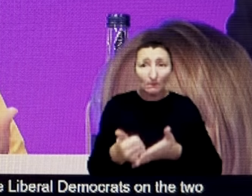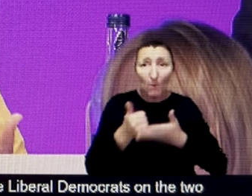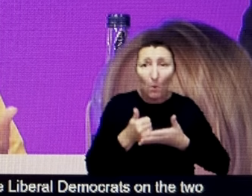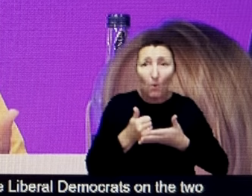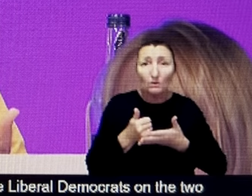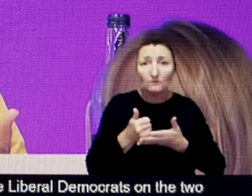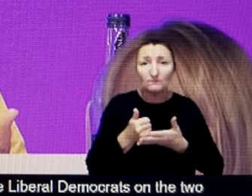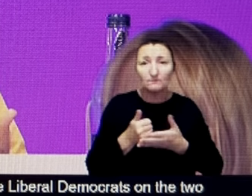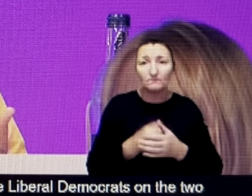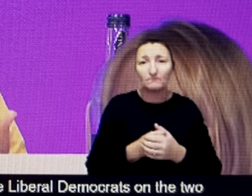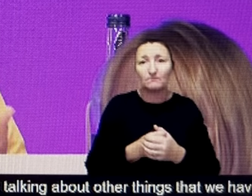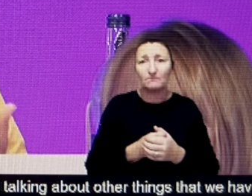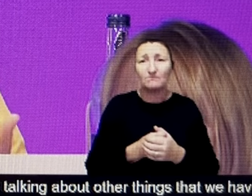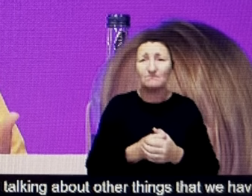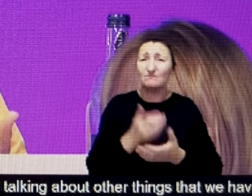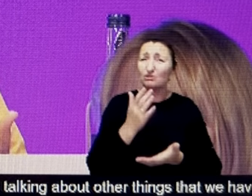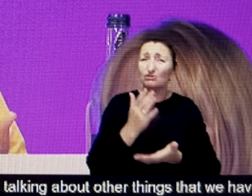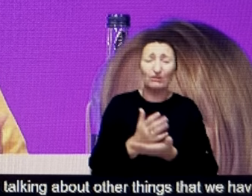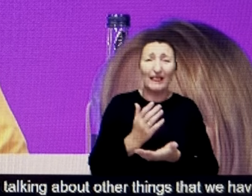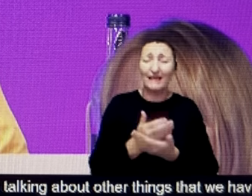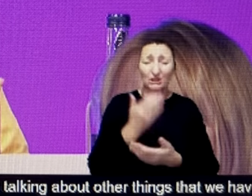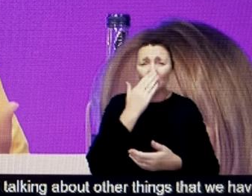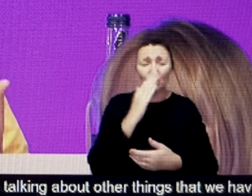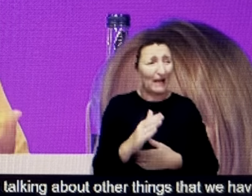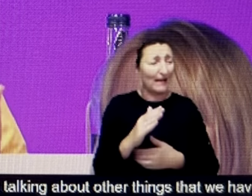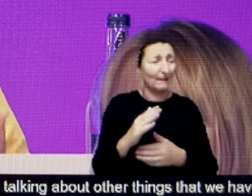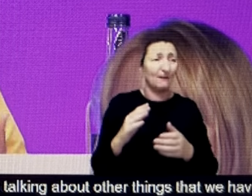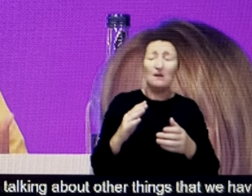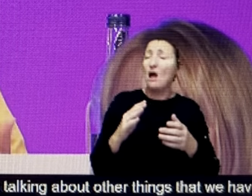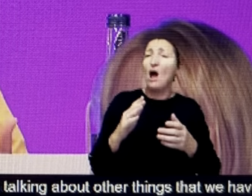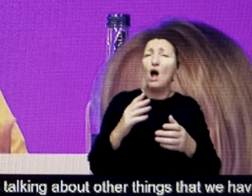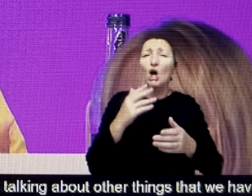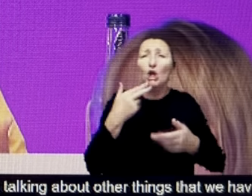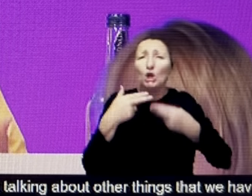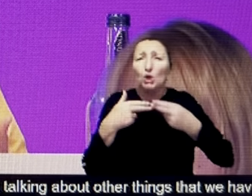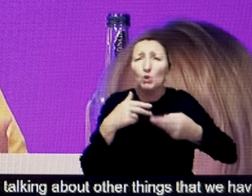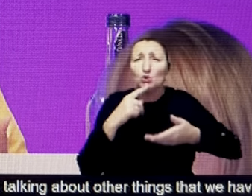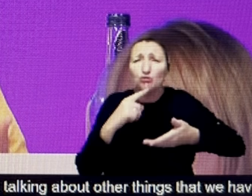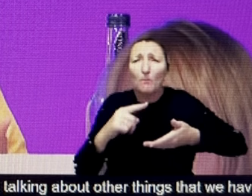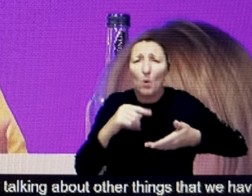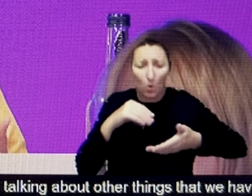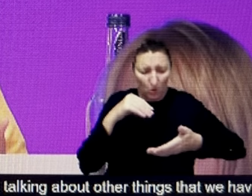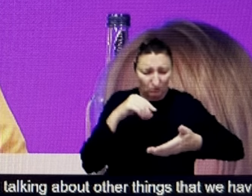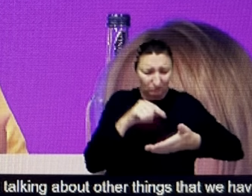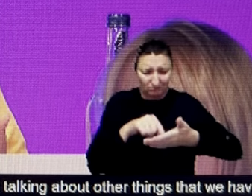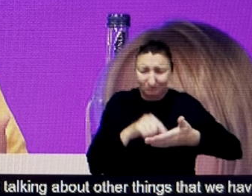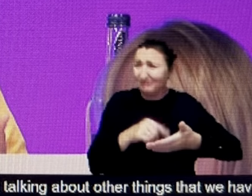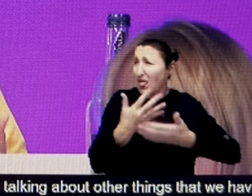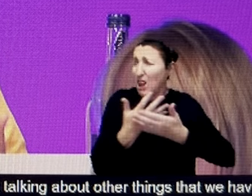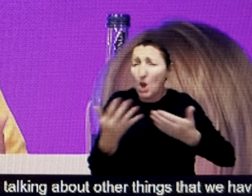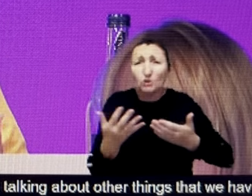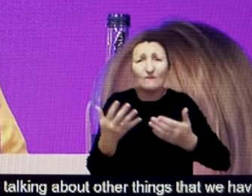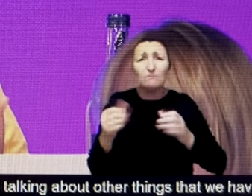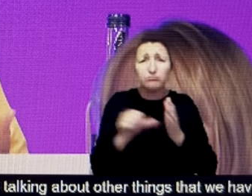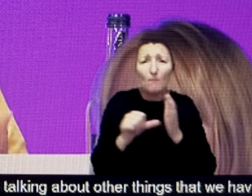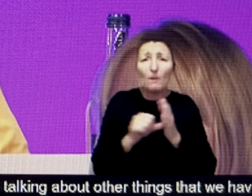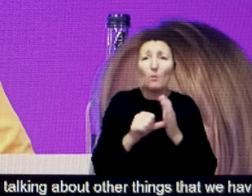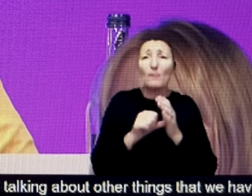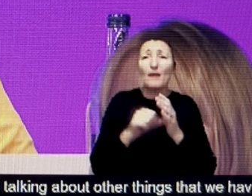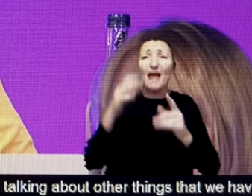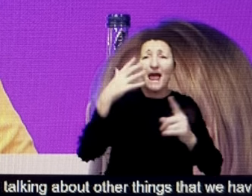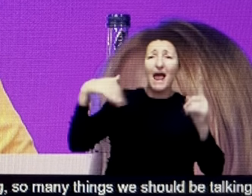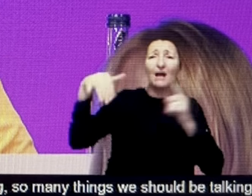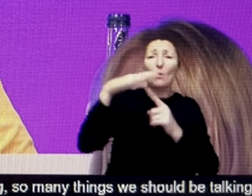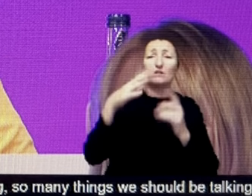broadcast just the other day about wood burning. There are so many things that we should be talking about when it comes to air quality and tackling that. And the Liberal